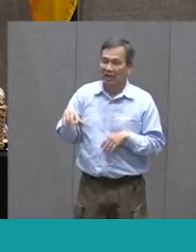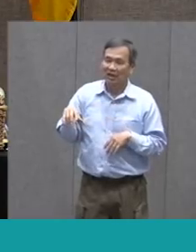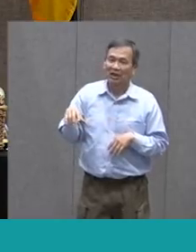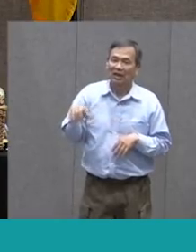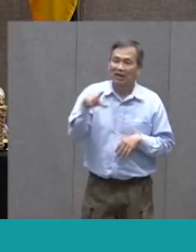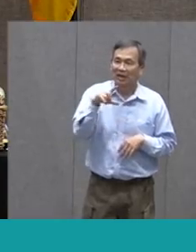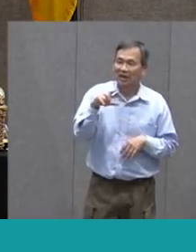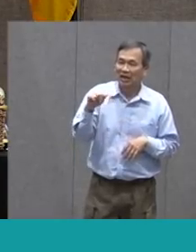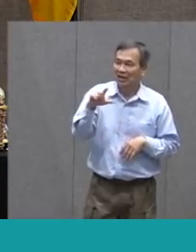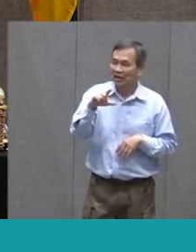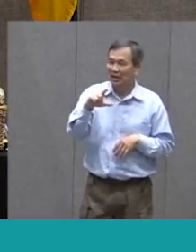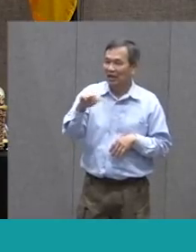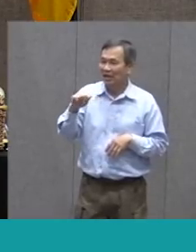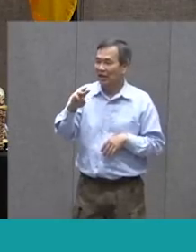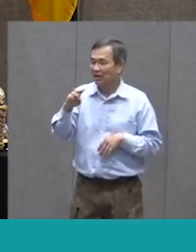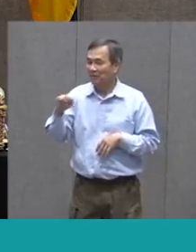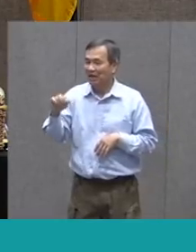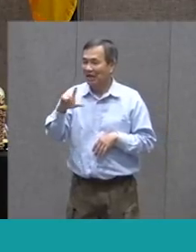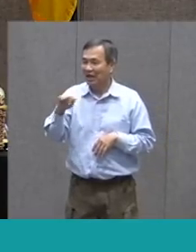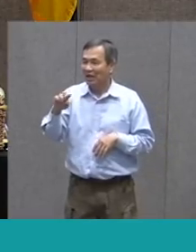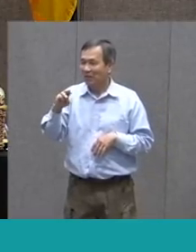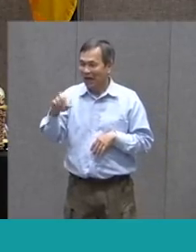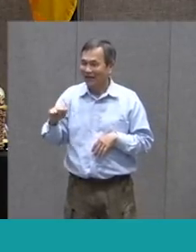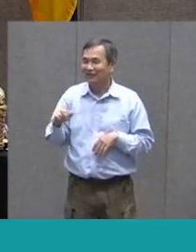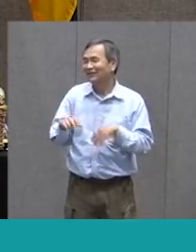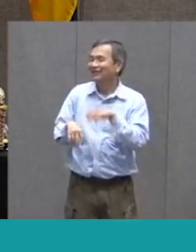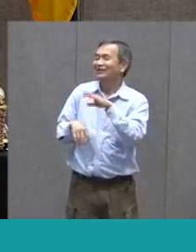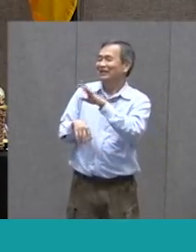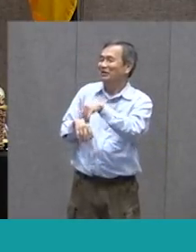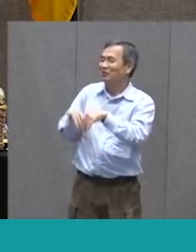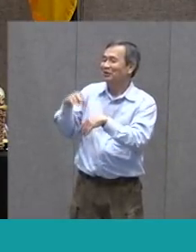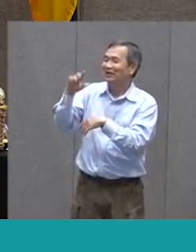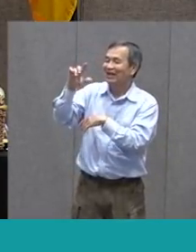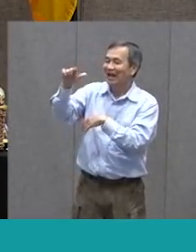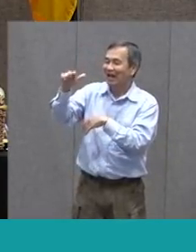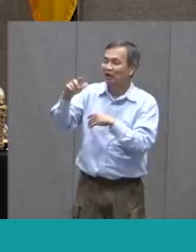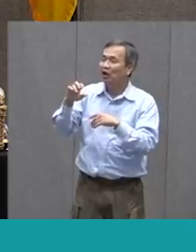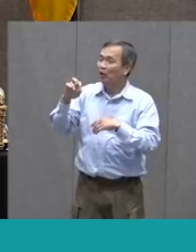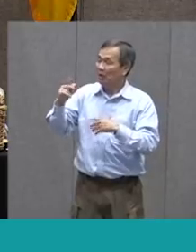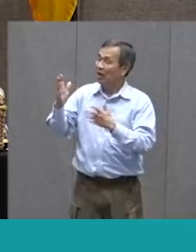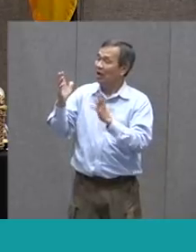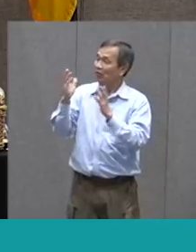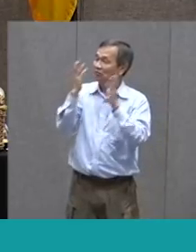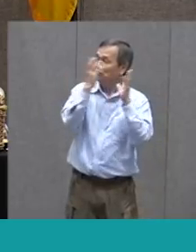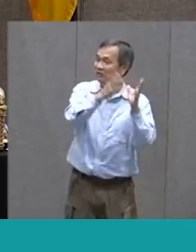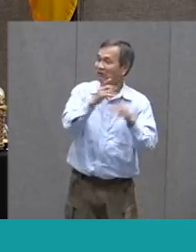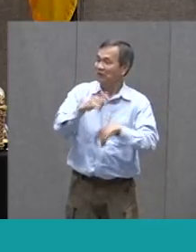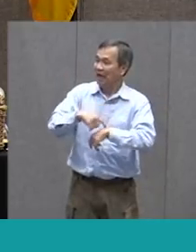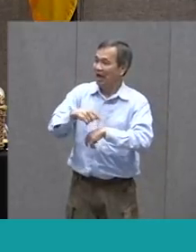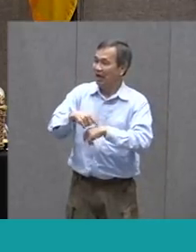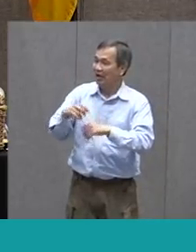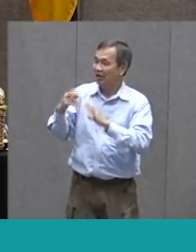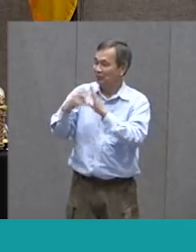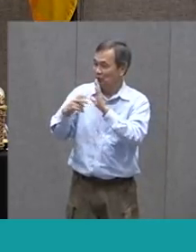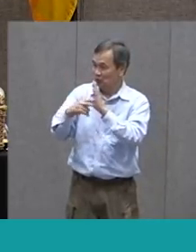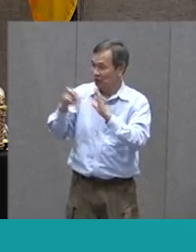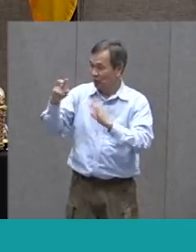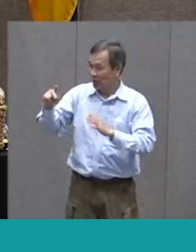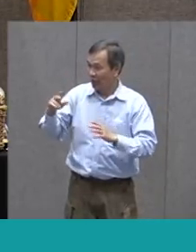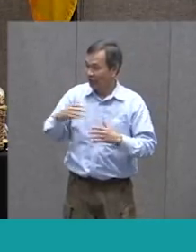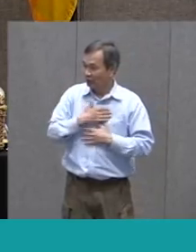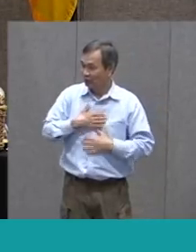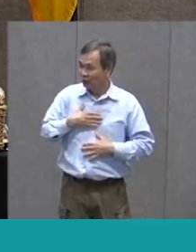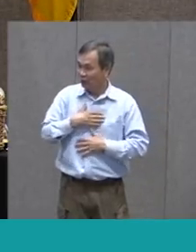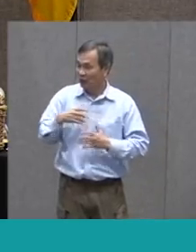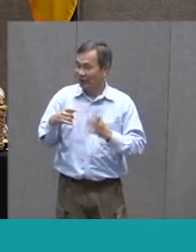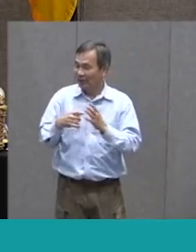Pajama to the Kindergarteners coming out. So we'll have that one here pretty soon. So I'm going to let you take it from here. And we're going to enjoy this